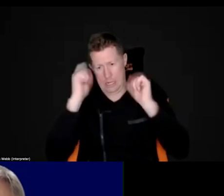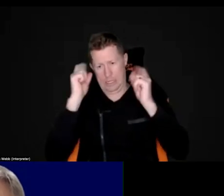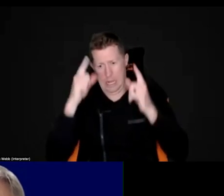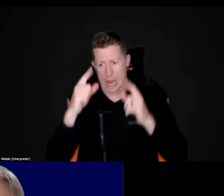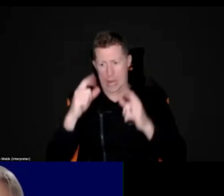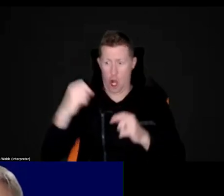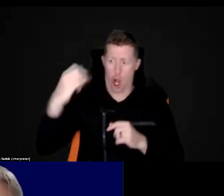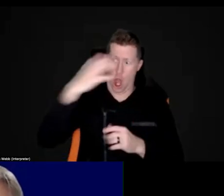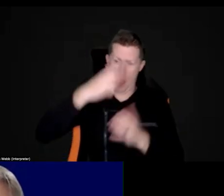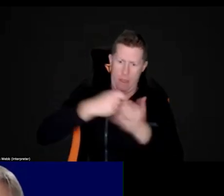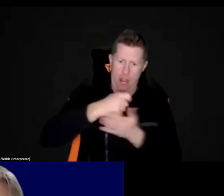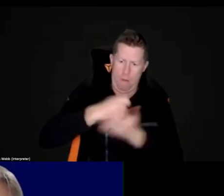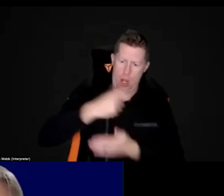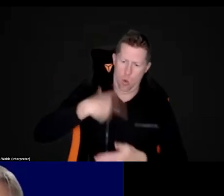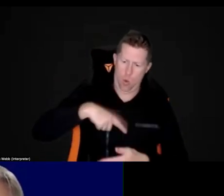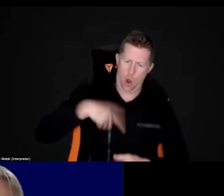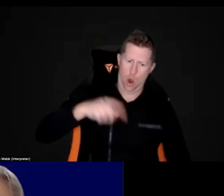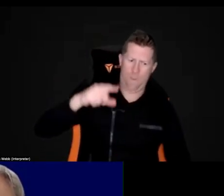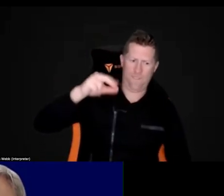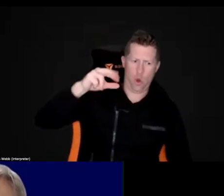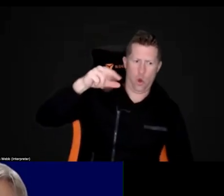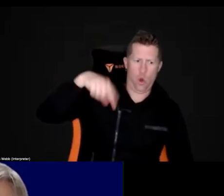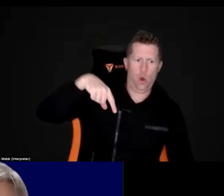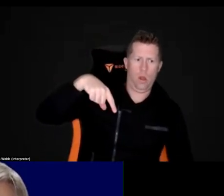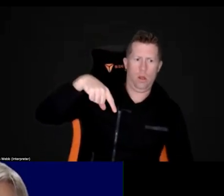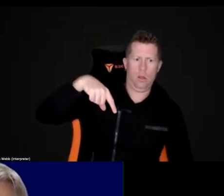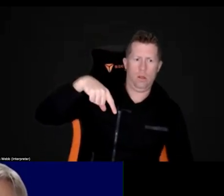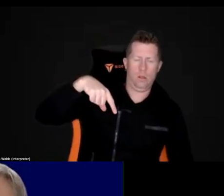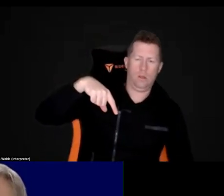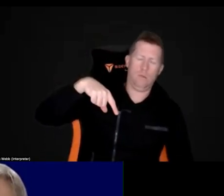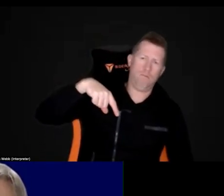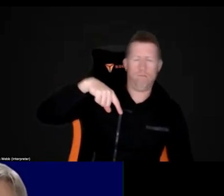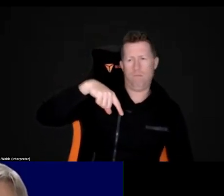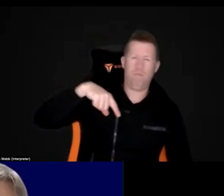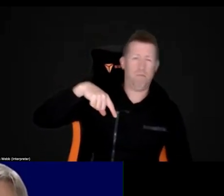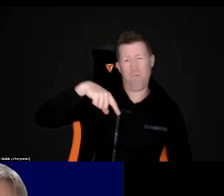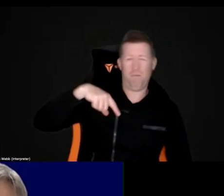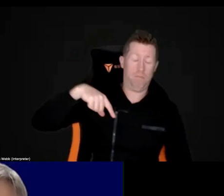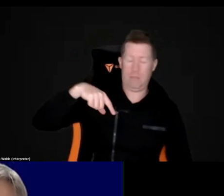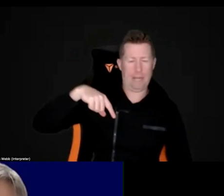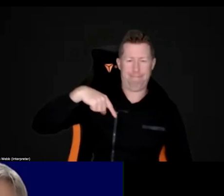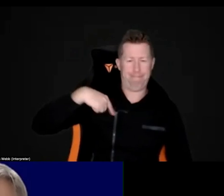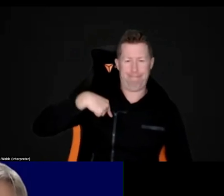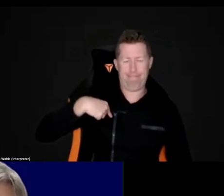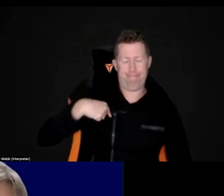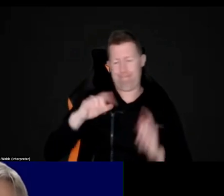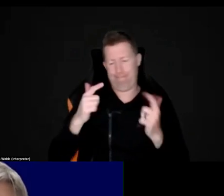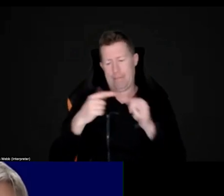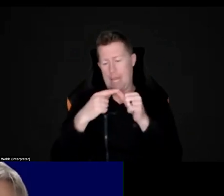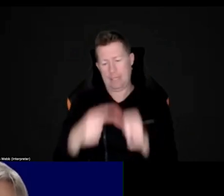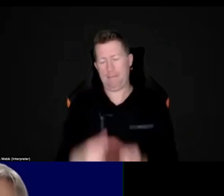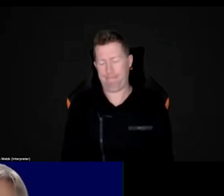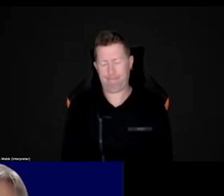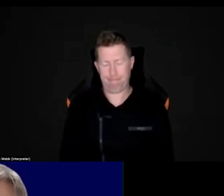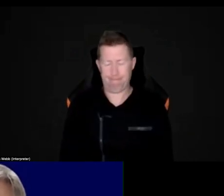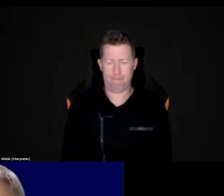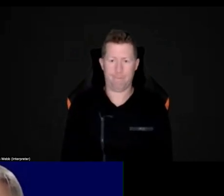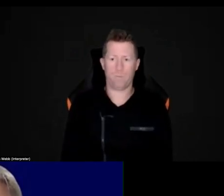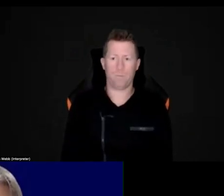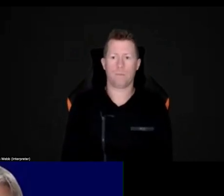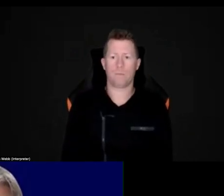therapy, why they're doing that. So yeah, unfortunately, sorry, I can't, I can't answer that question.